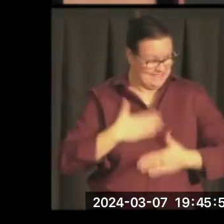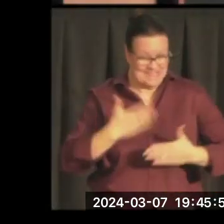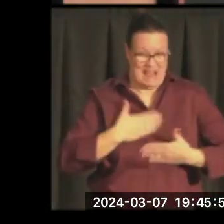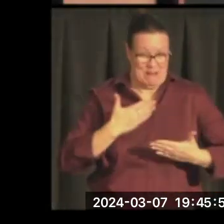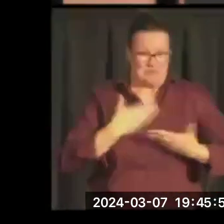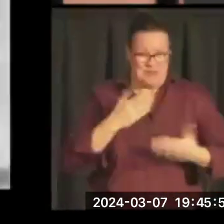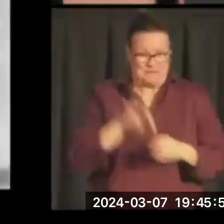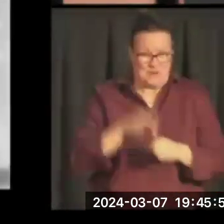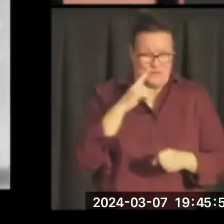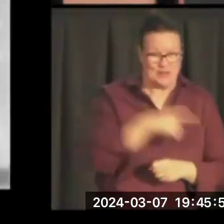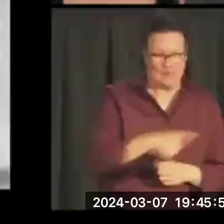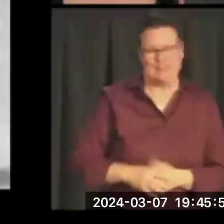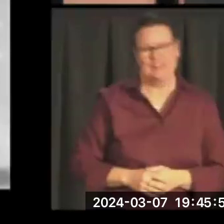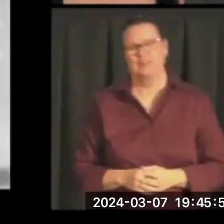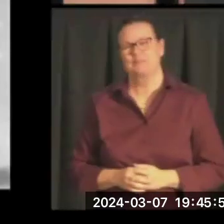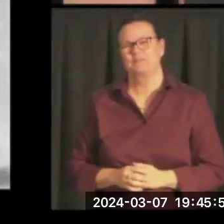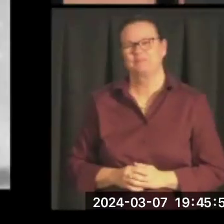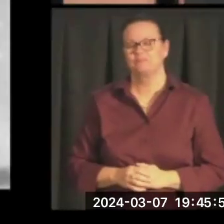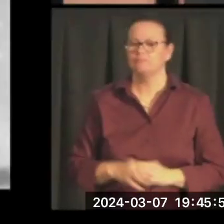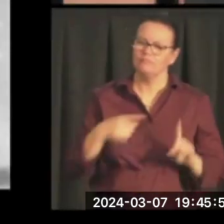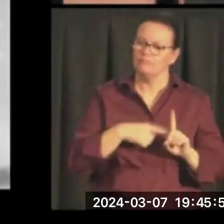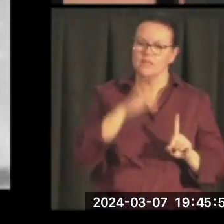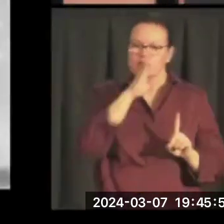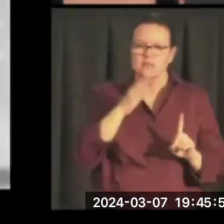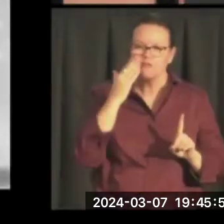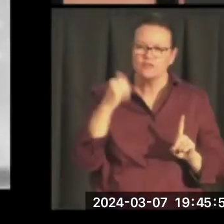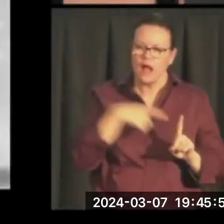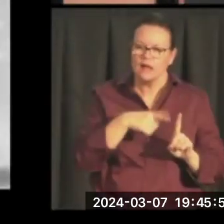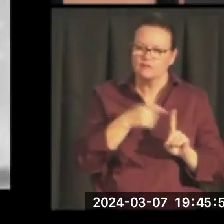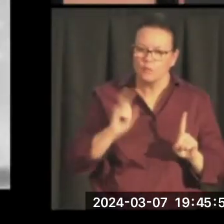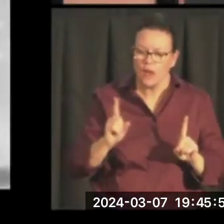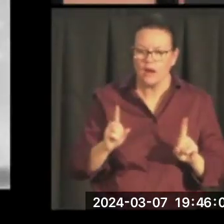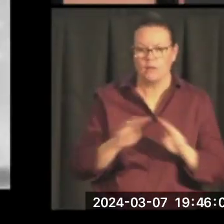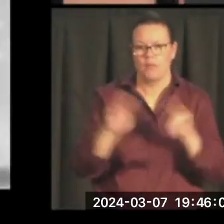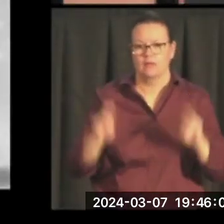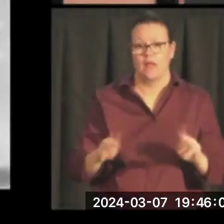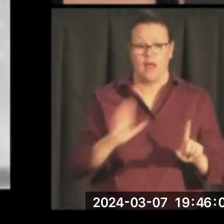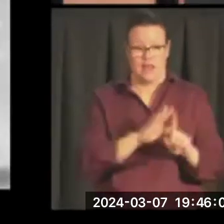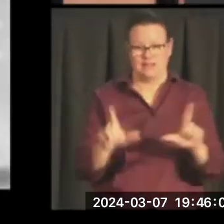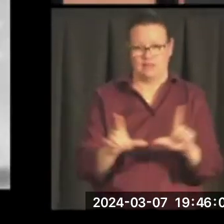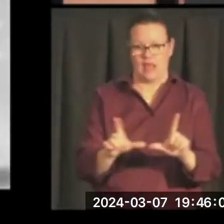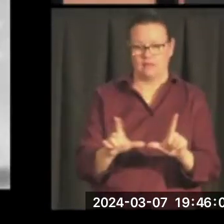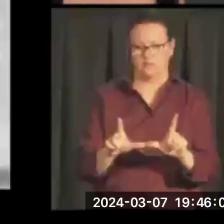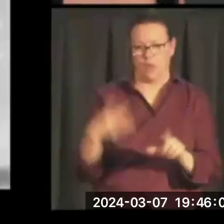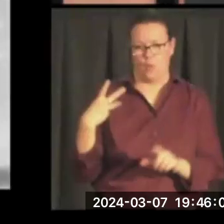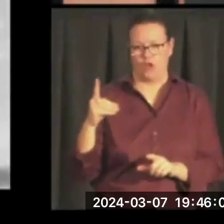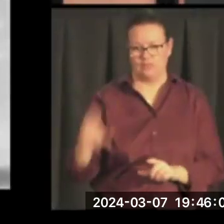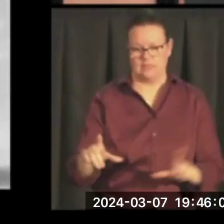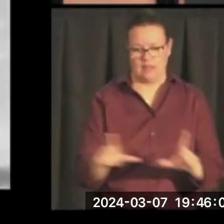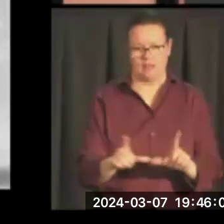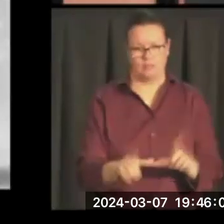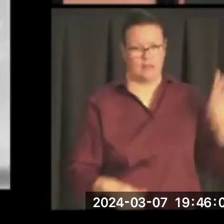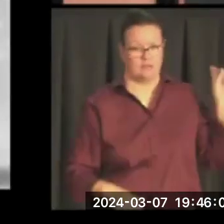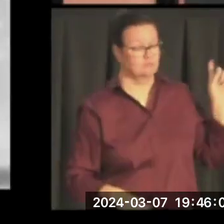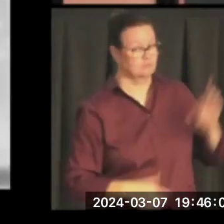He never forgot where he was from. This is actually a photo of his license plate in Washington, right? A member of Congress